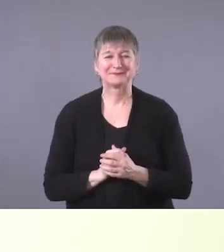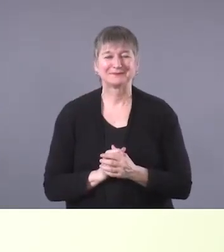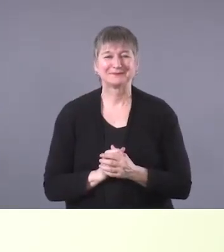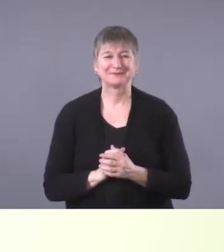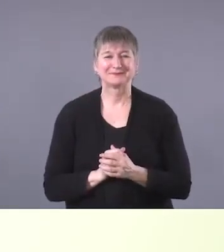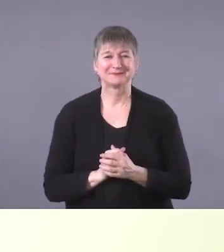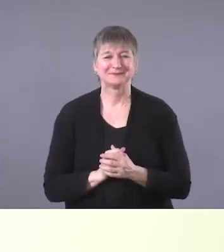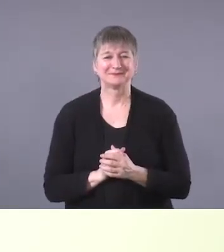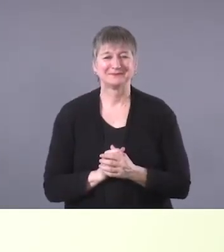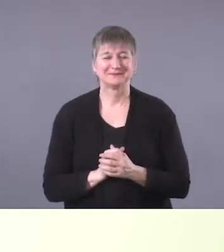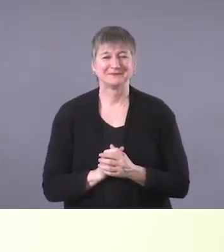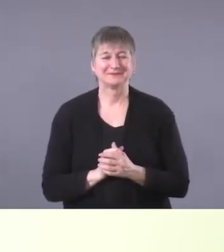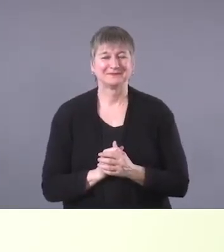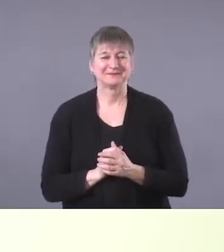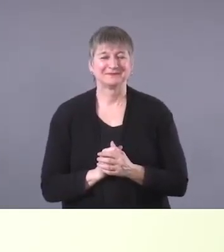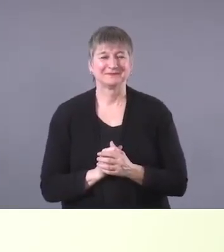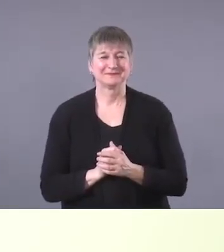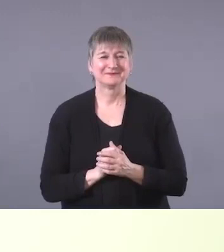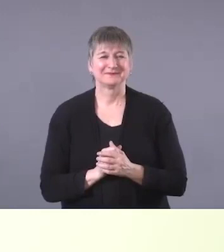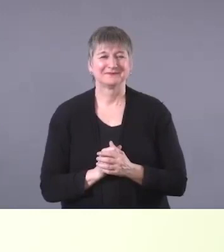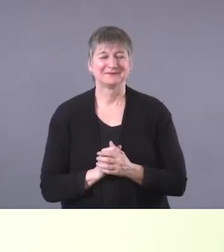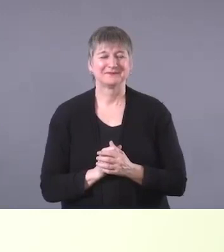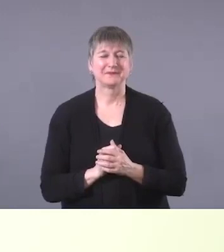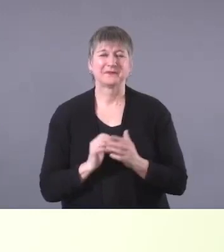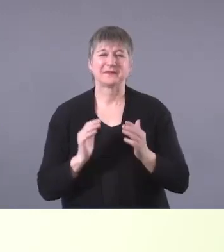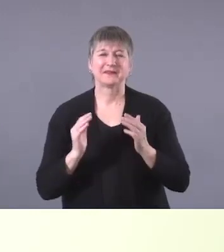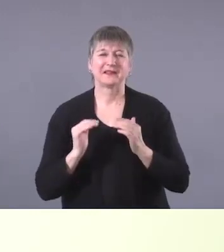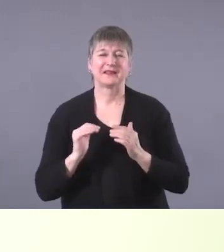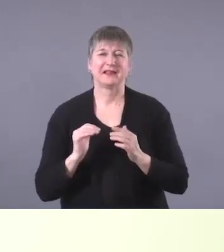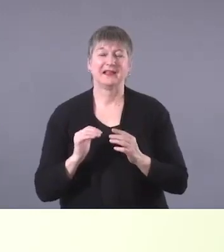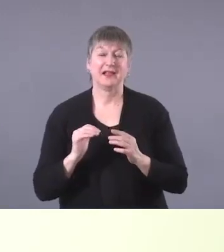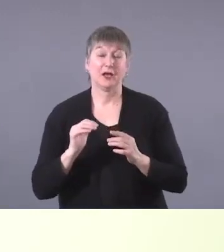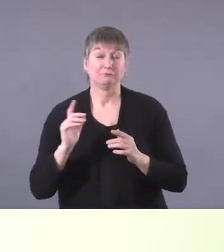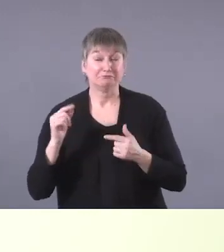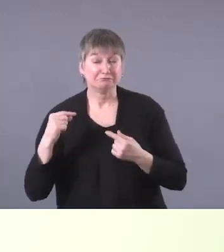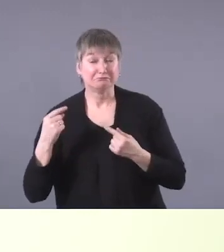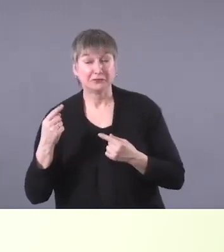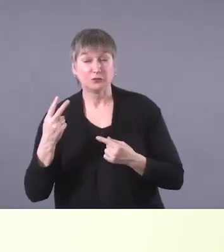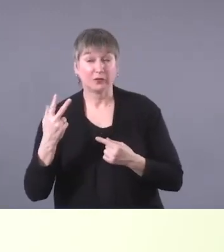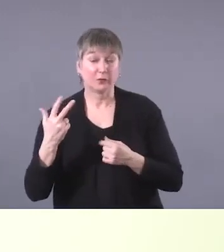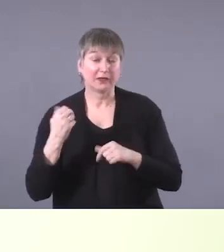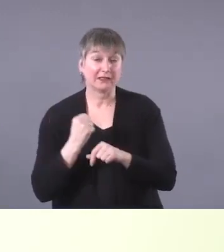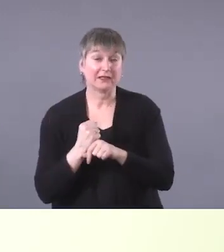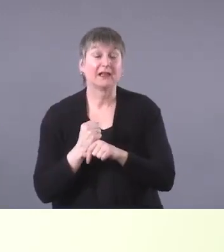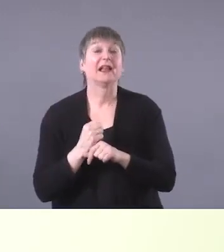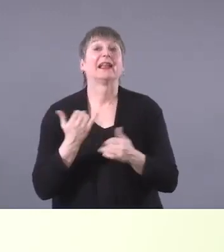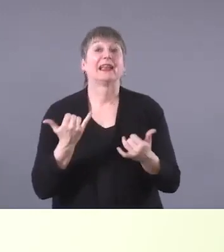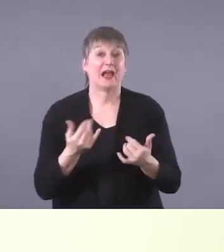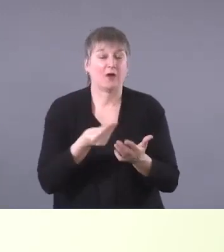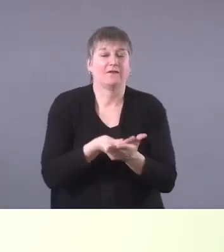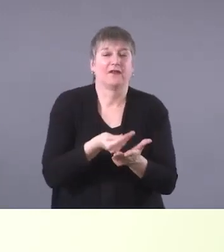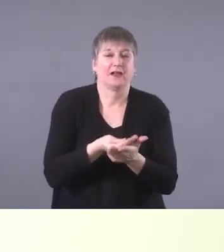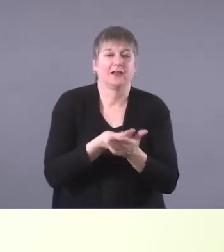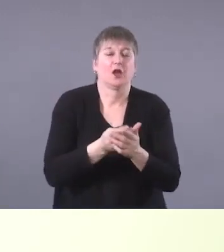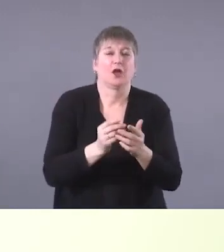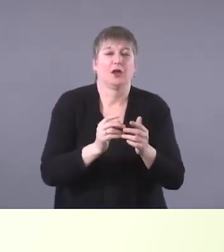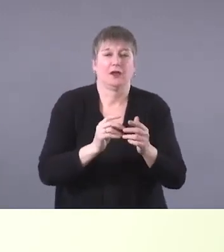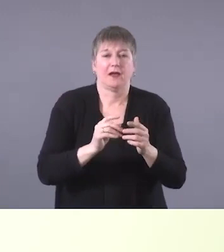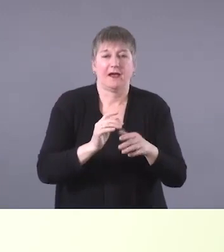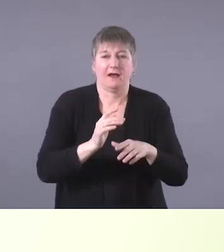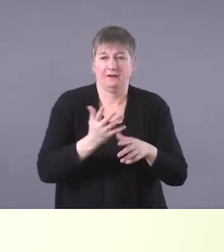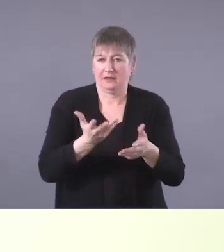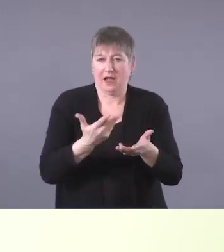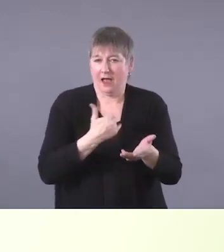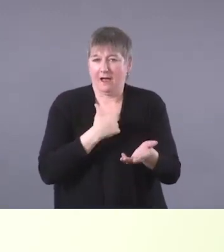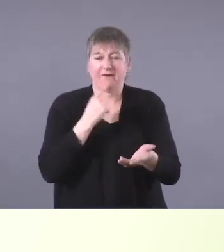to work there. Um, and it's only over the past couple of years that funding has been available for professions like, you know,